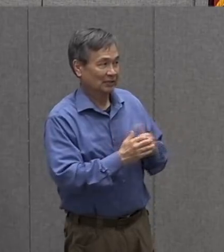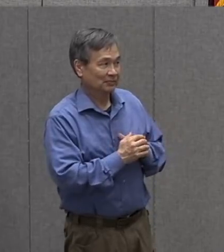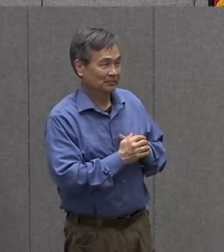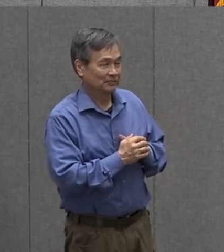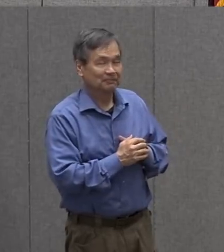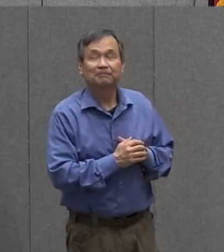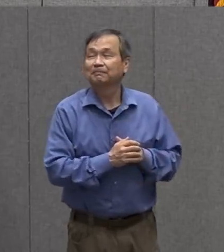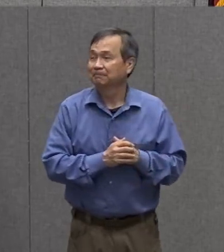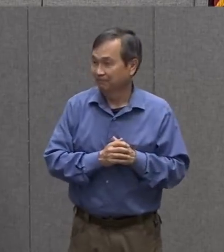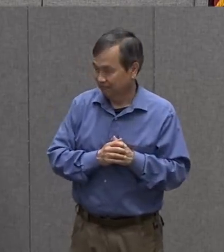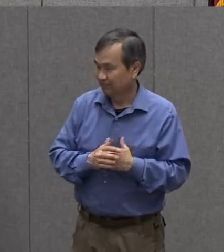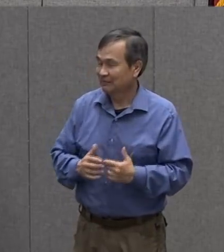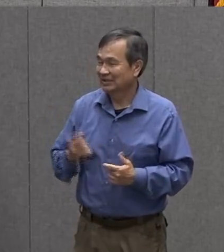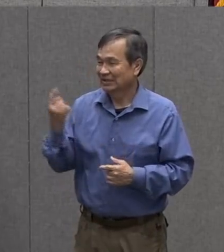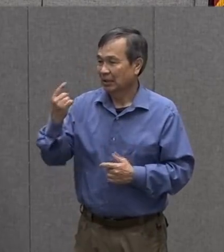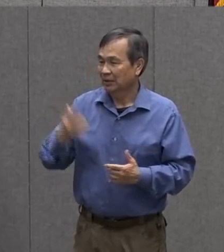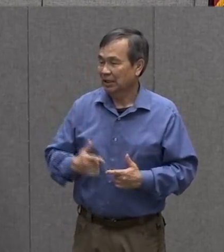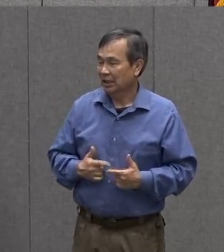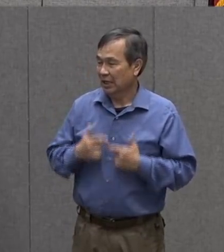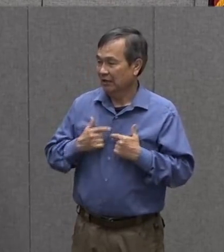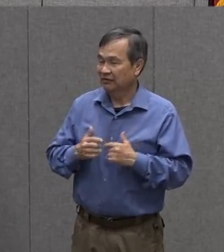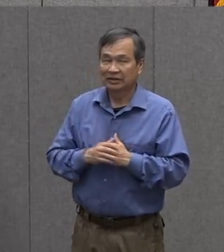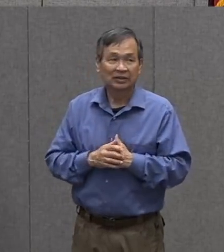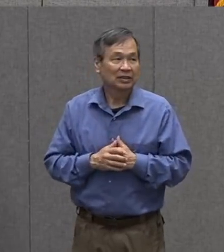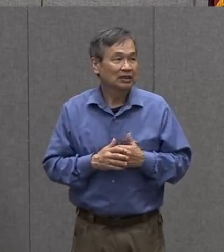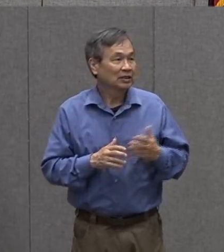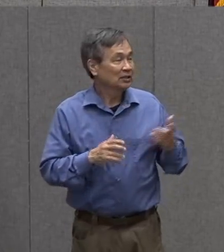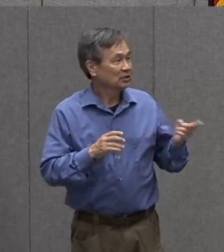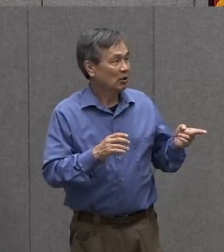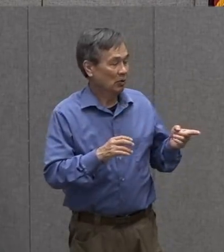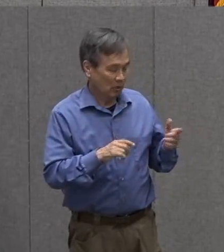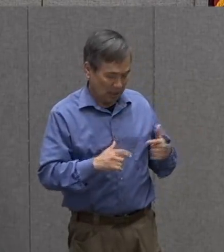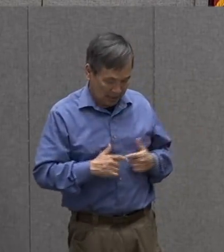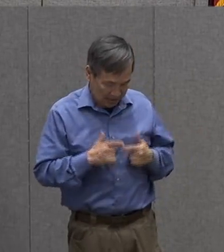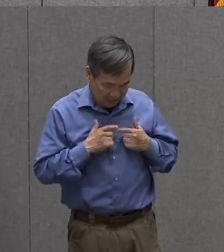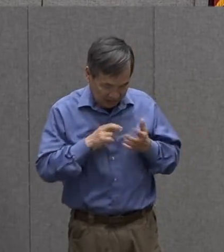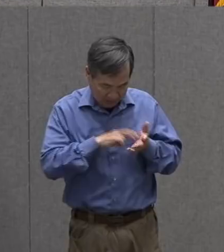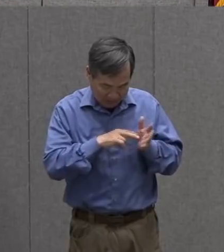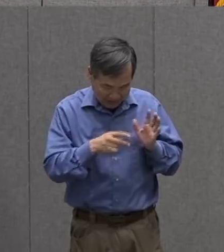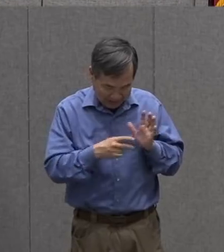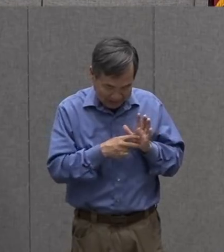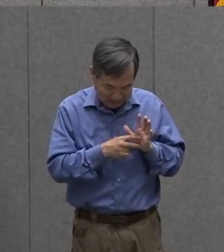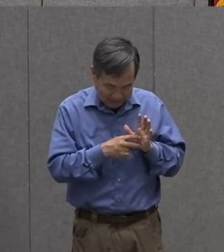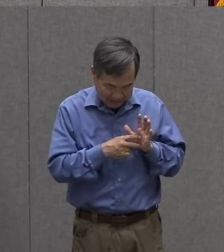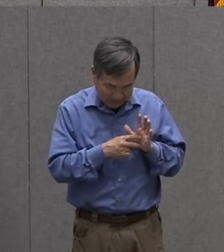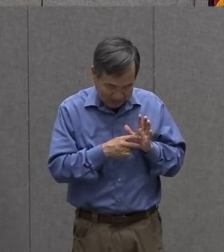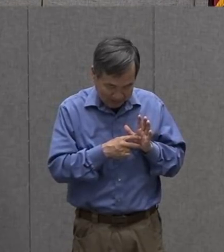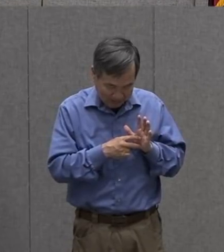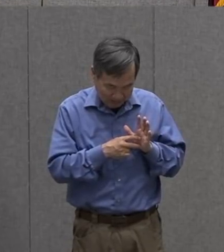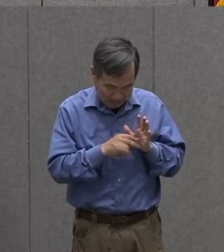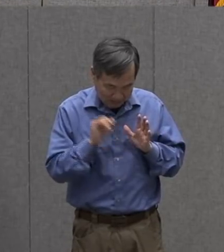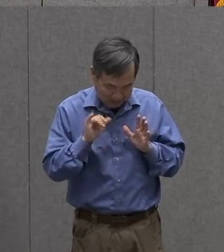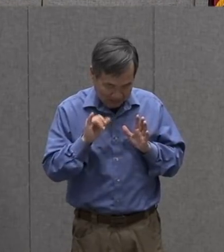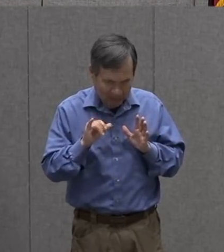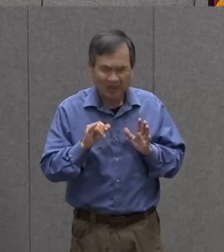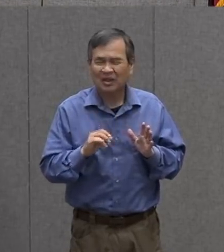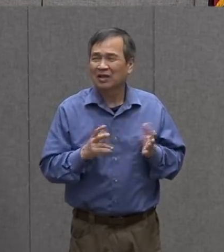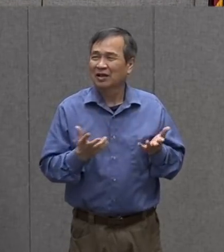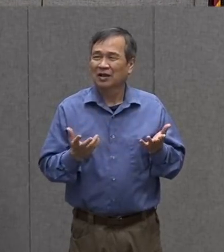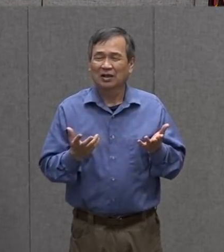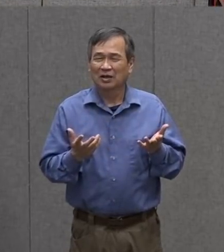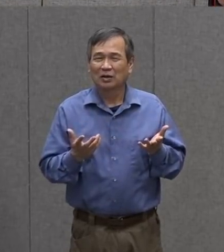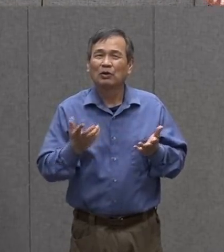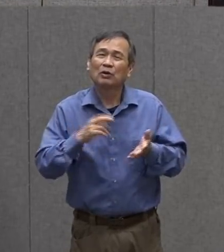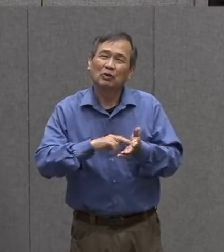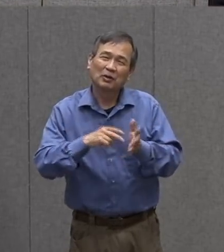thing does that mean if it's living hmm hmm what does that mean boys and